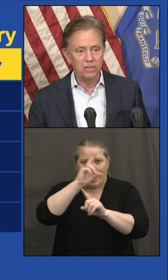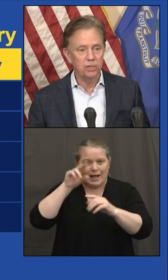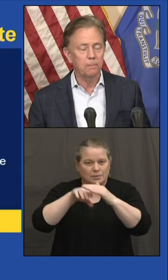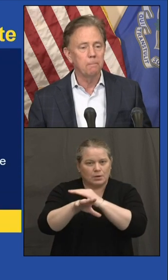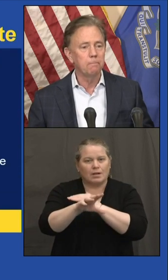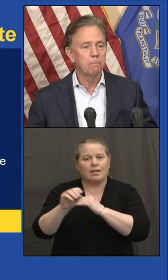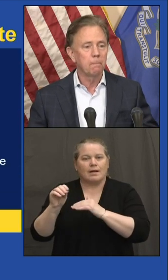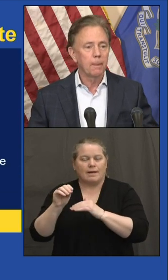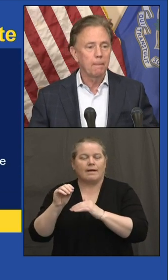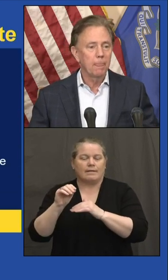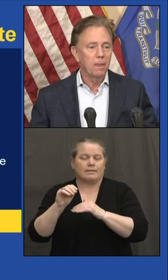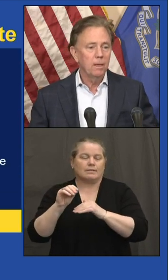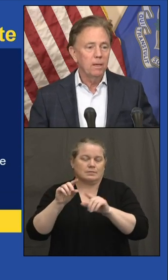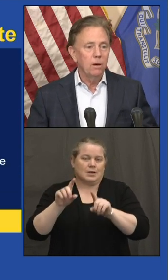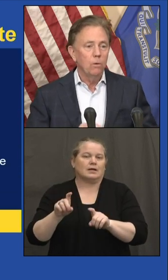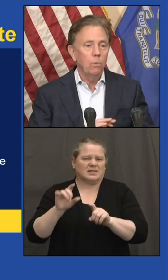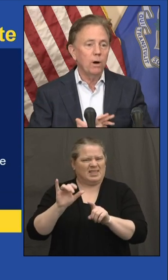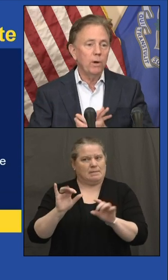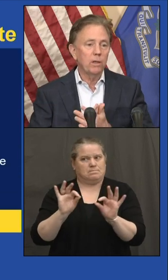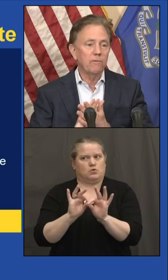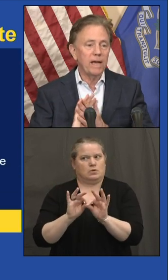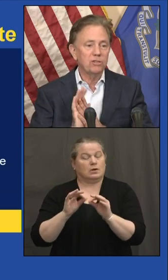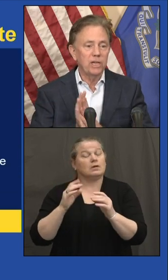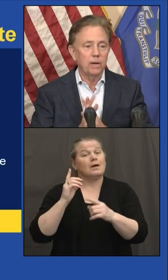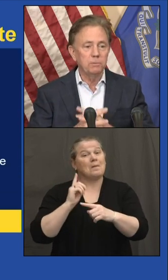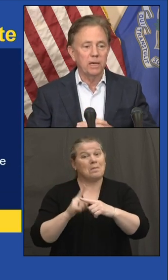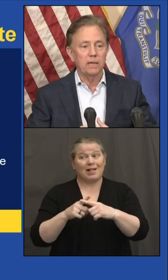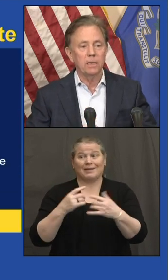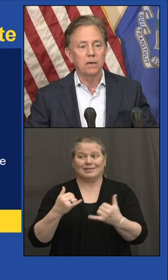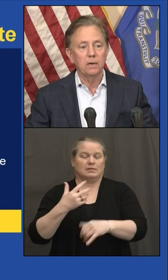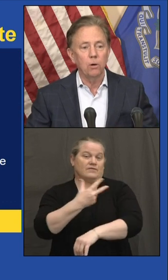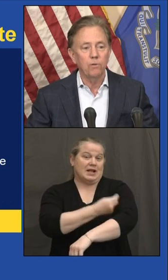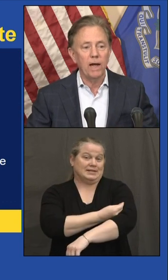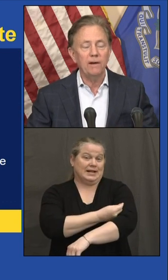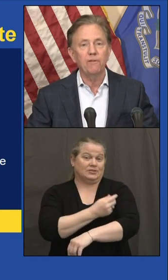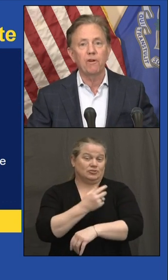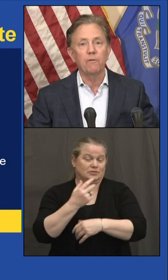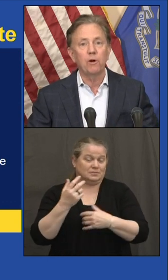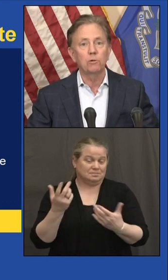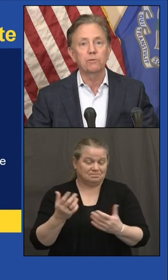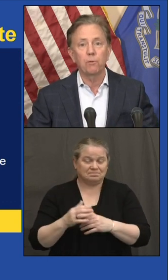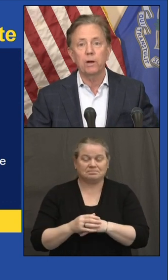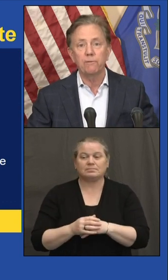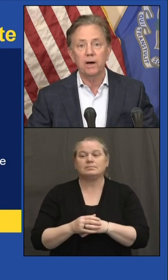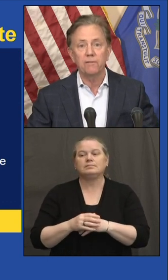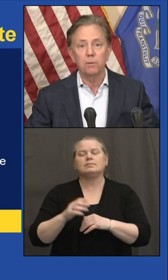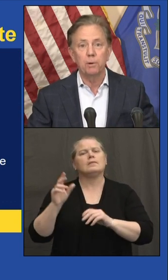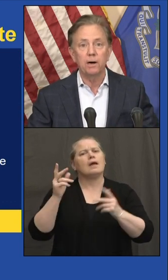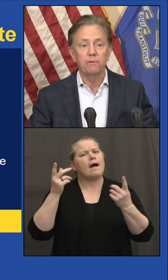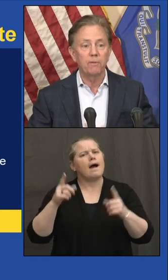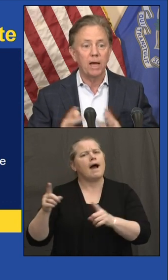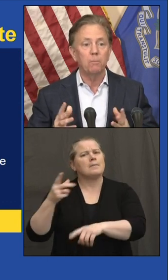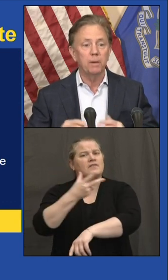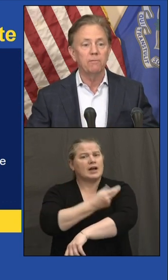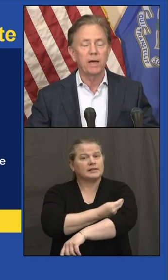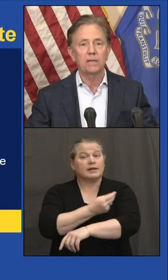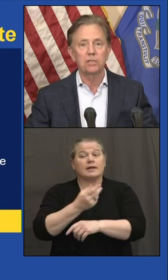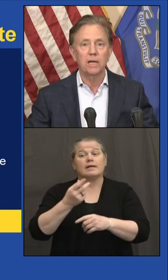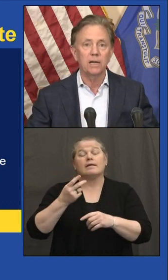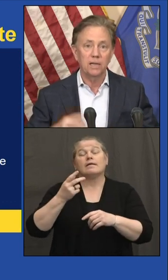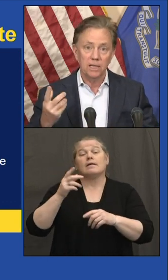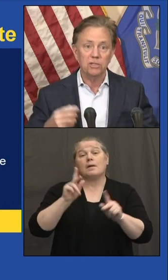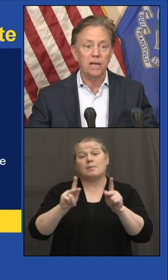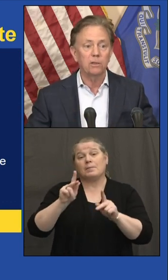vaccination. Where are we on the vaccine update? Over half of our folks, 45 and above, have now been